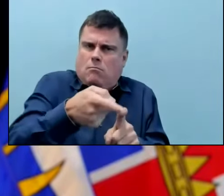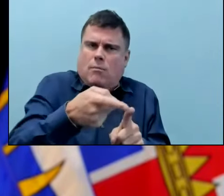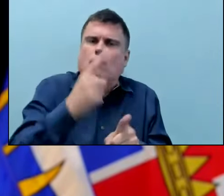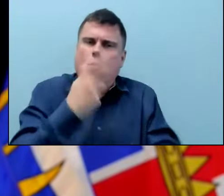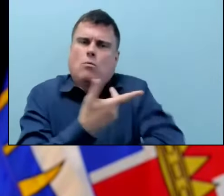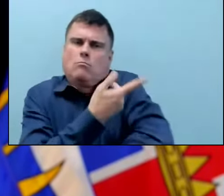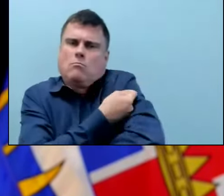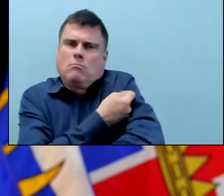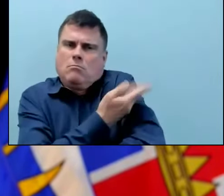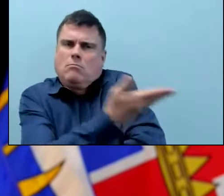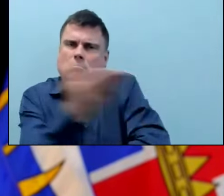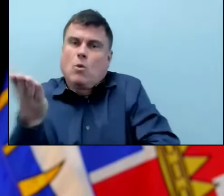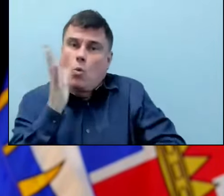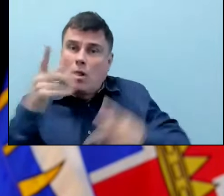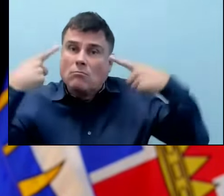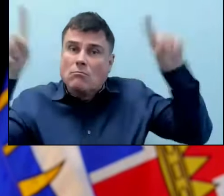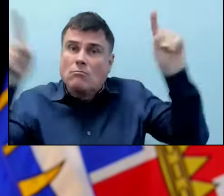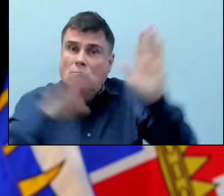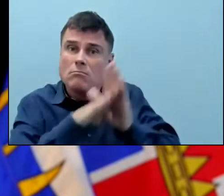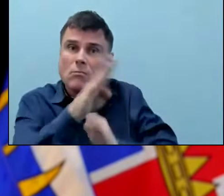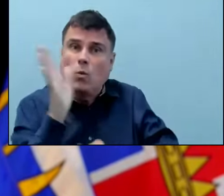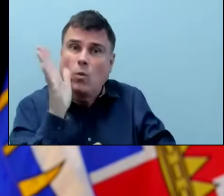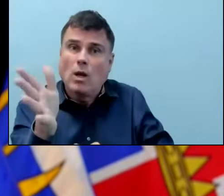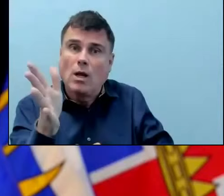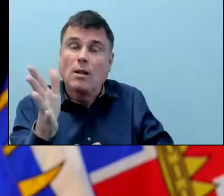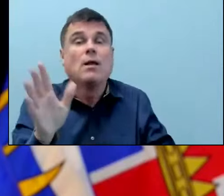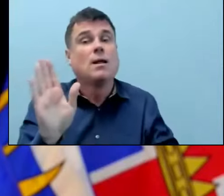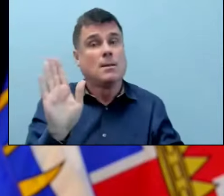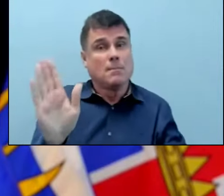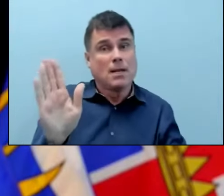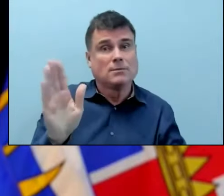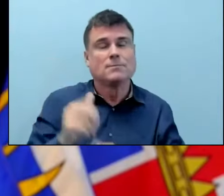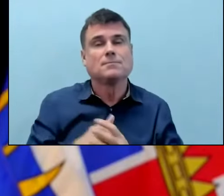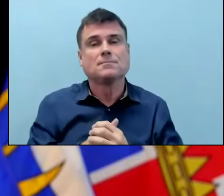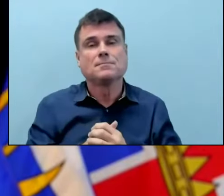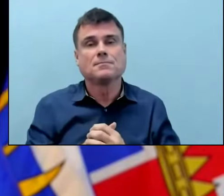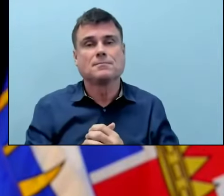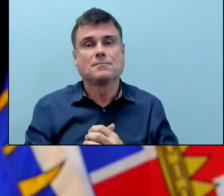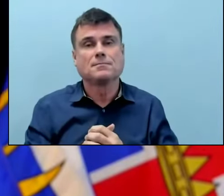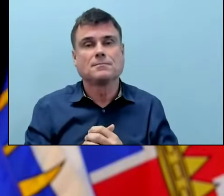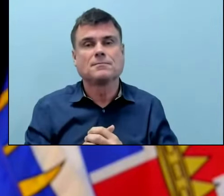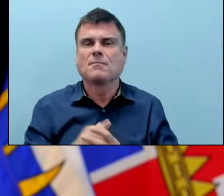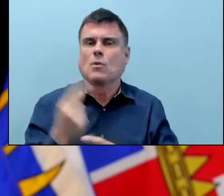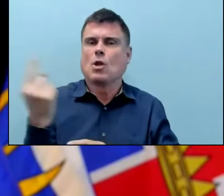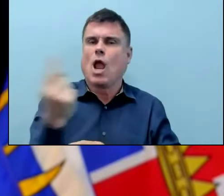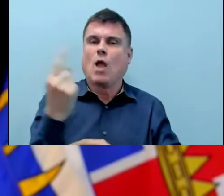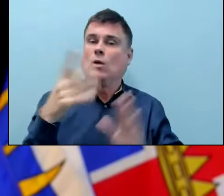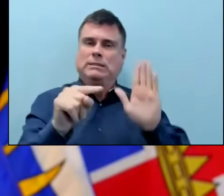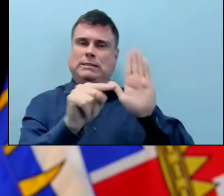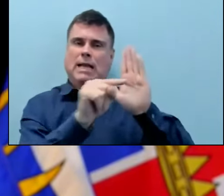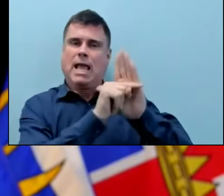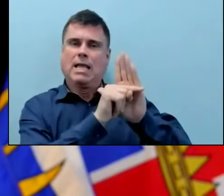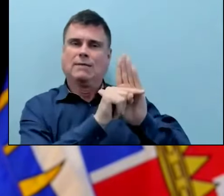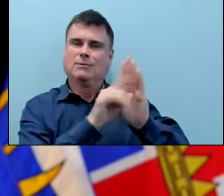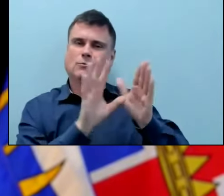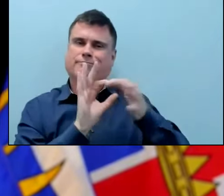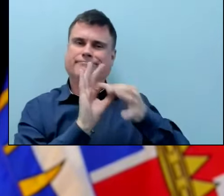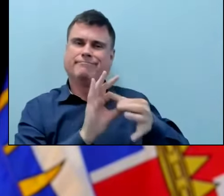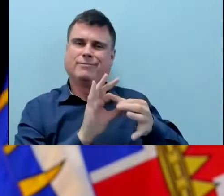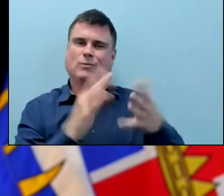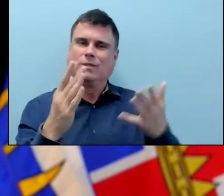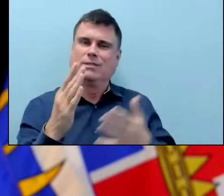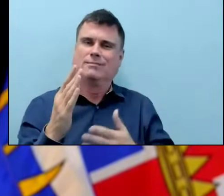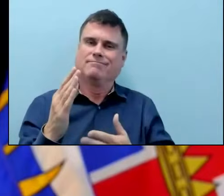that. On the other hand, there are downsides to the BC vaccine card. So we are